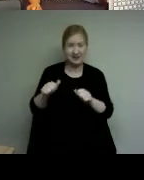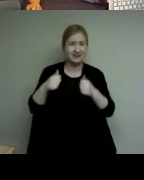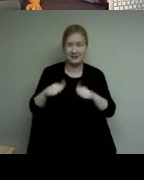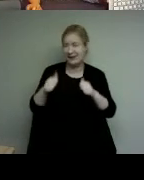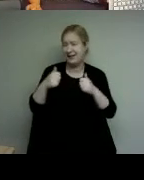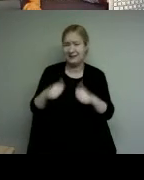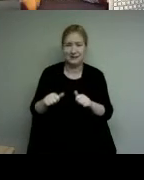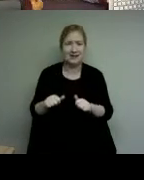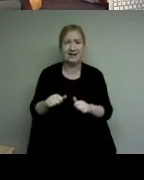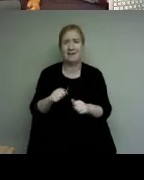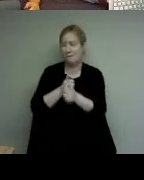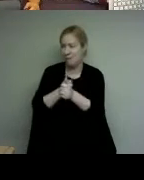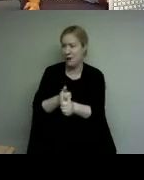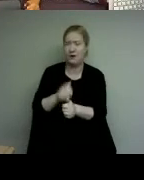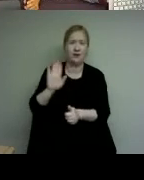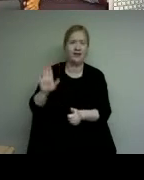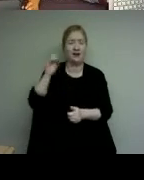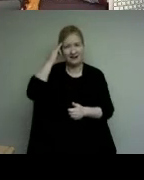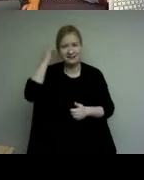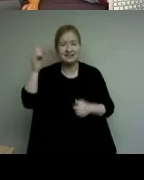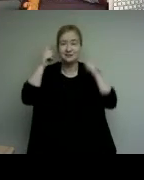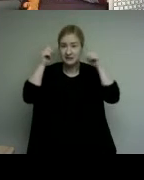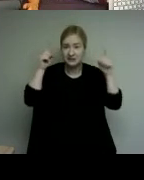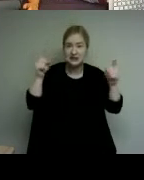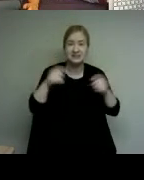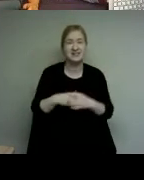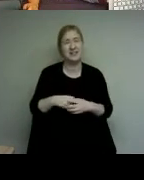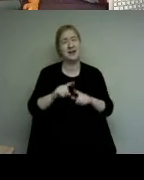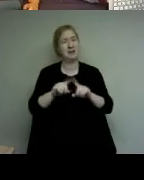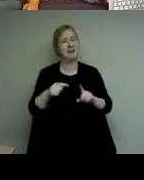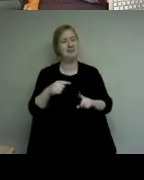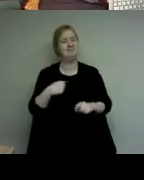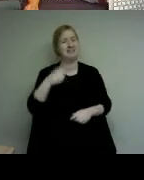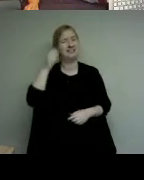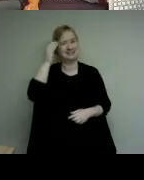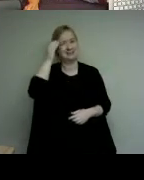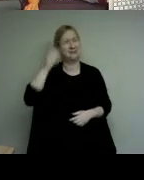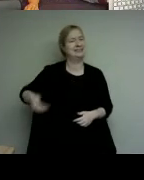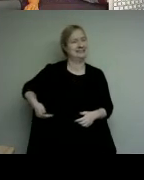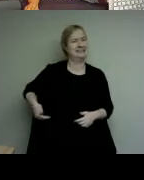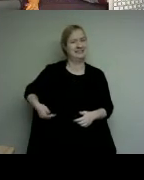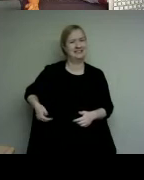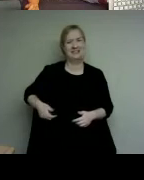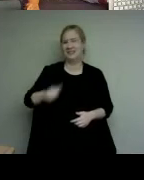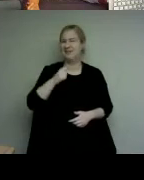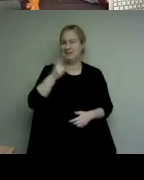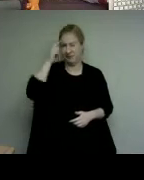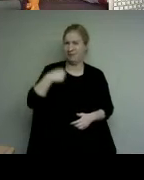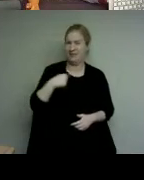their goal they had in mind there came a time when i knew it was time for me to discover the wealth of career opportunities